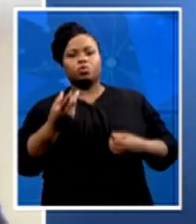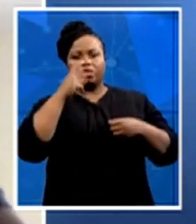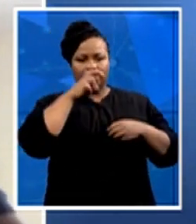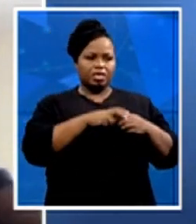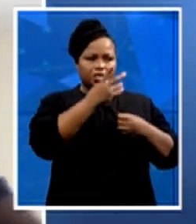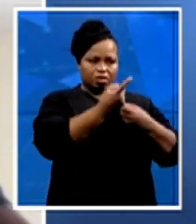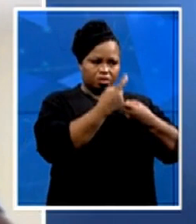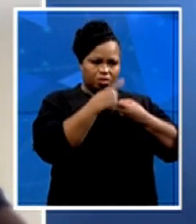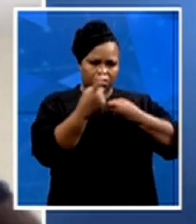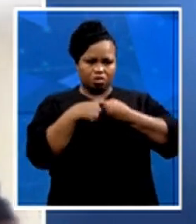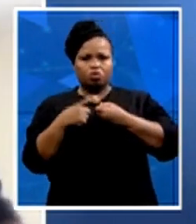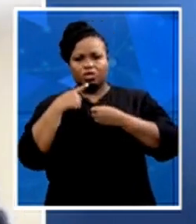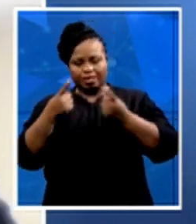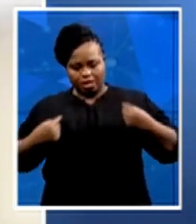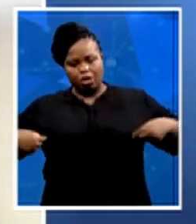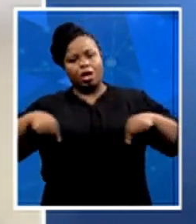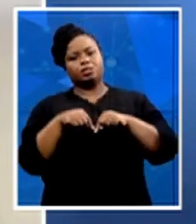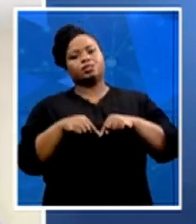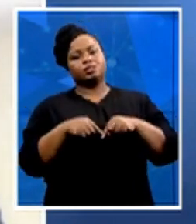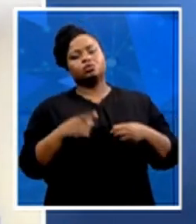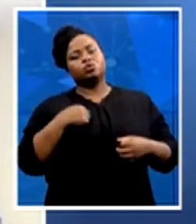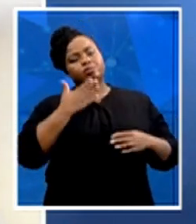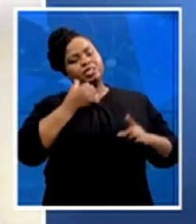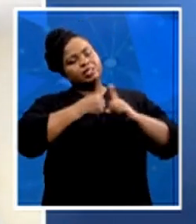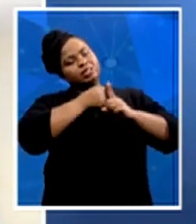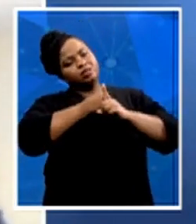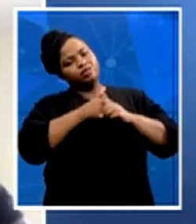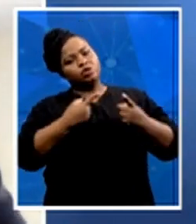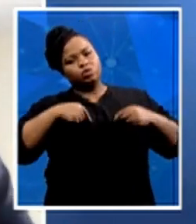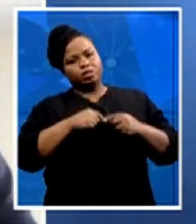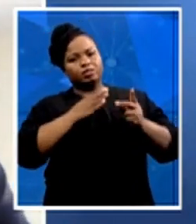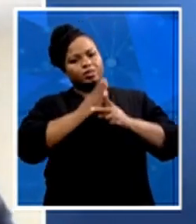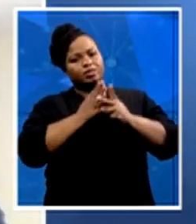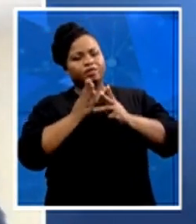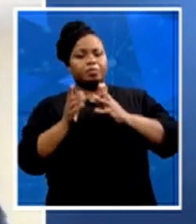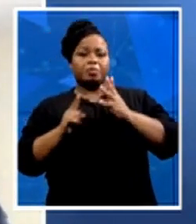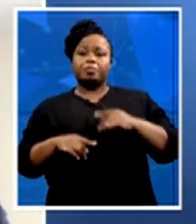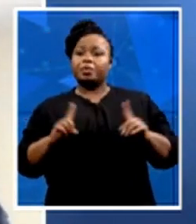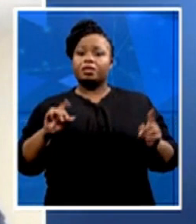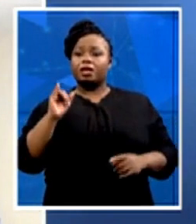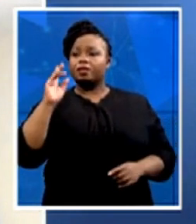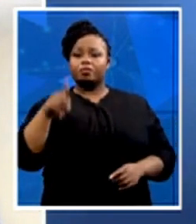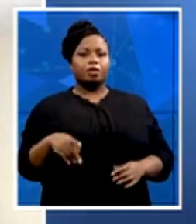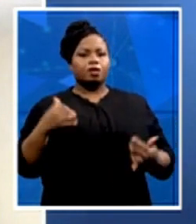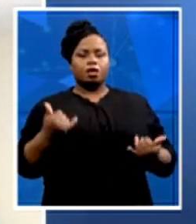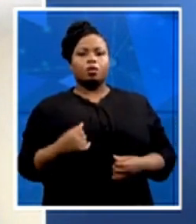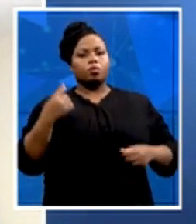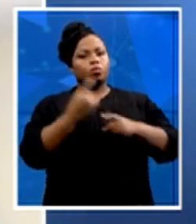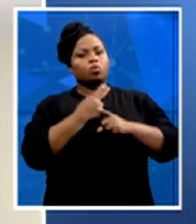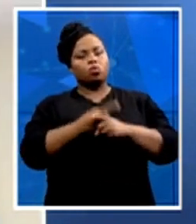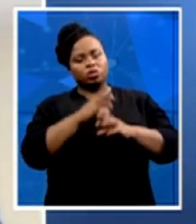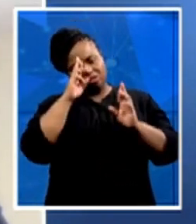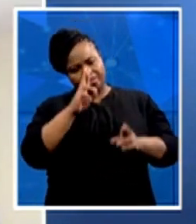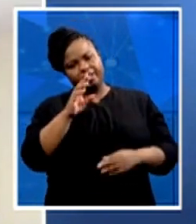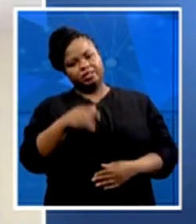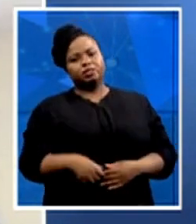Please advocate for this in your own respective places. But the IFP has always respected self-help and self-reliance.